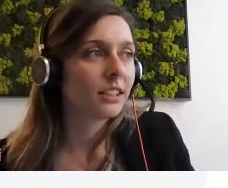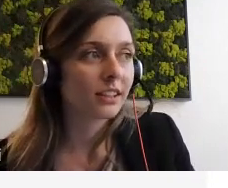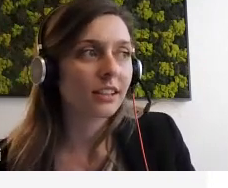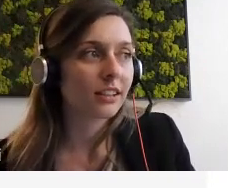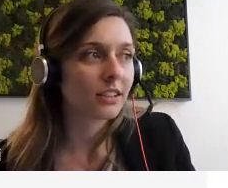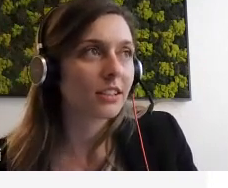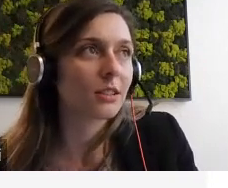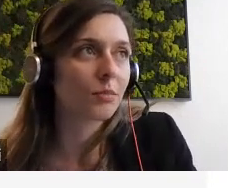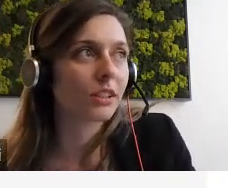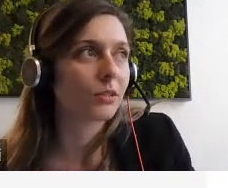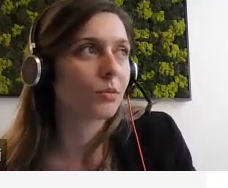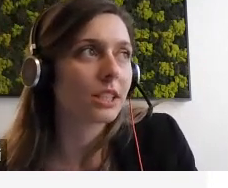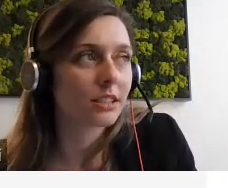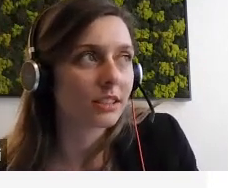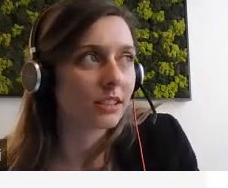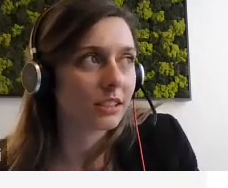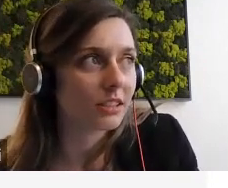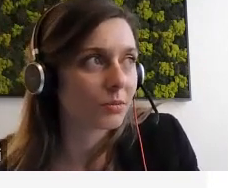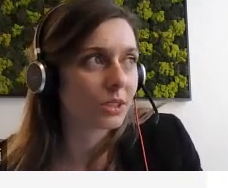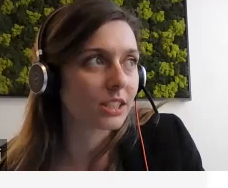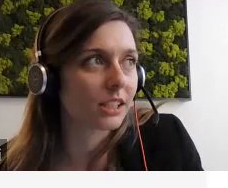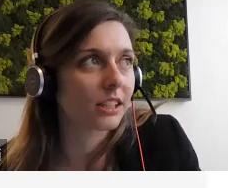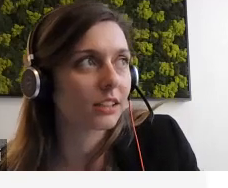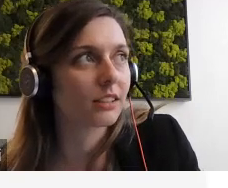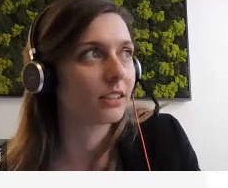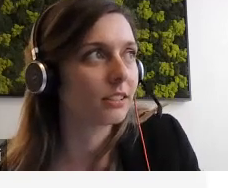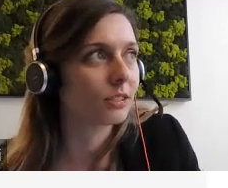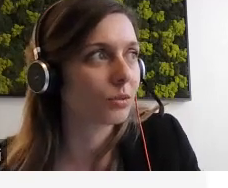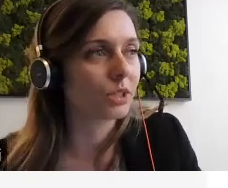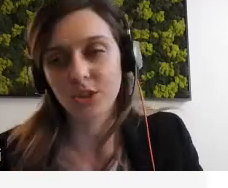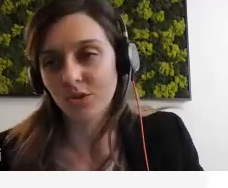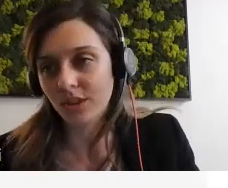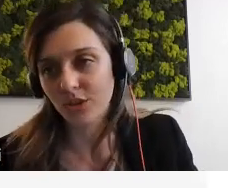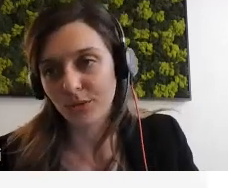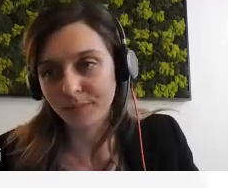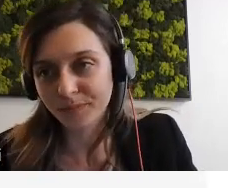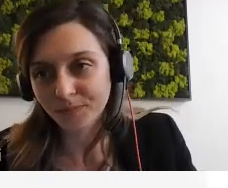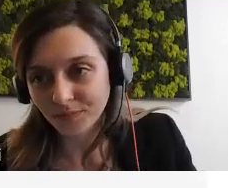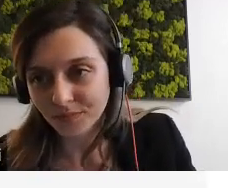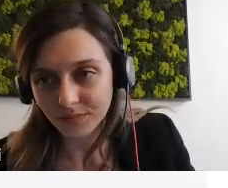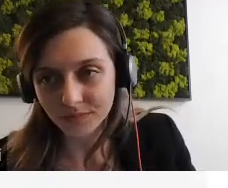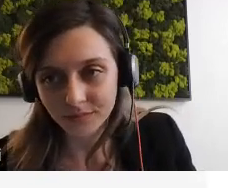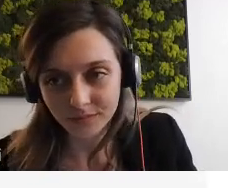I think this has been quite an interesting co-creation session.